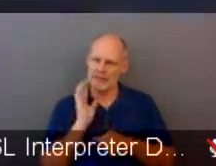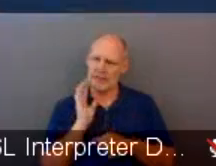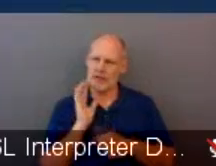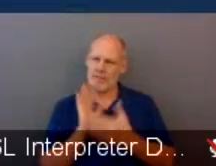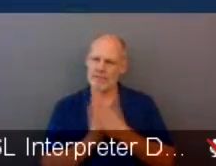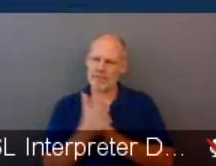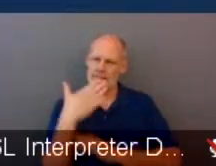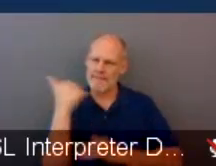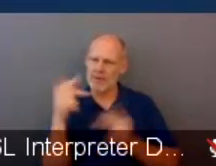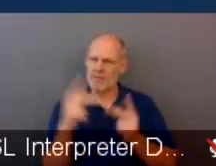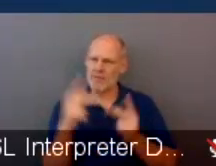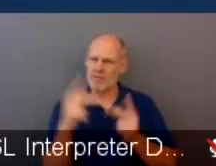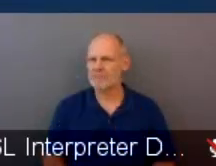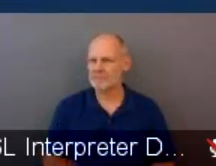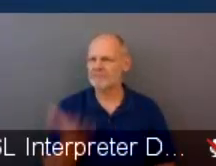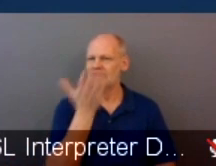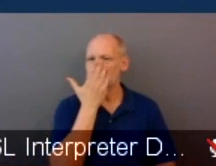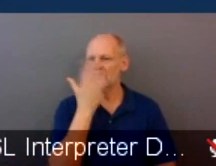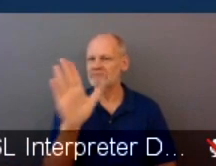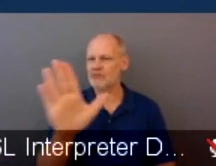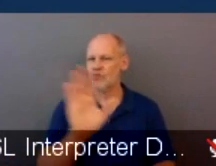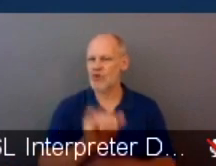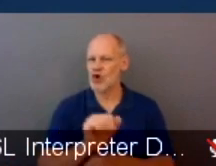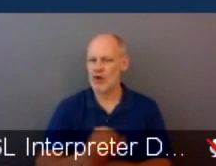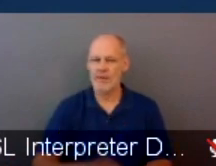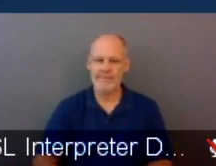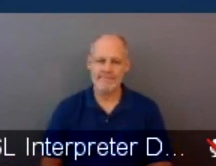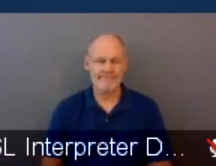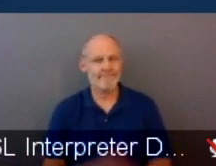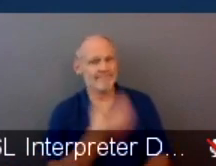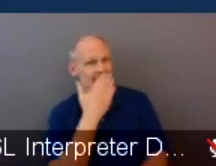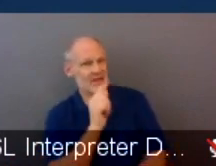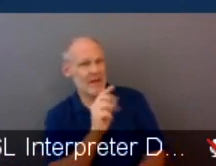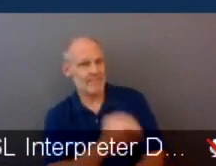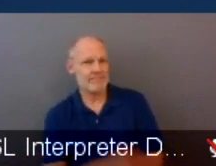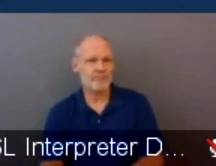place. So thank you so much for your work. Thank you, Tom.